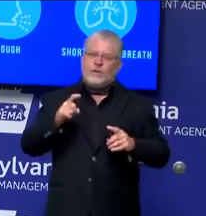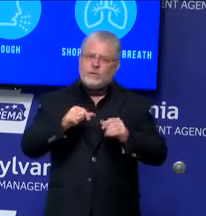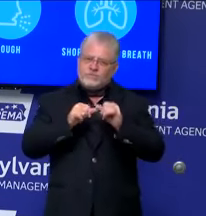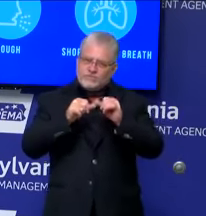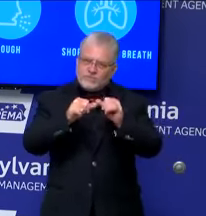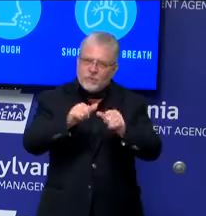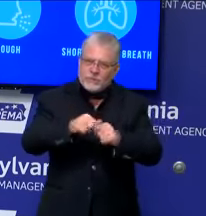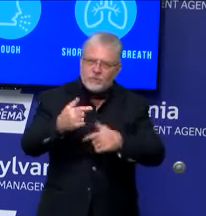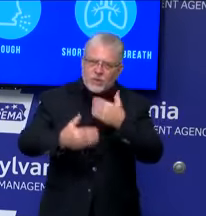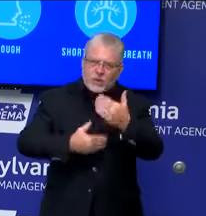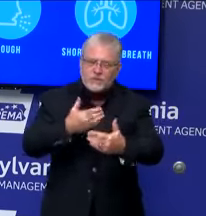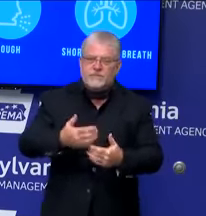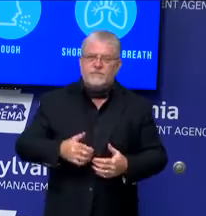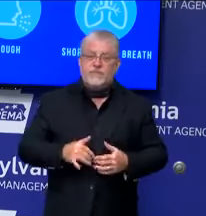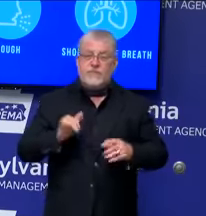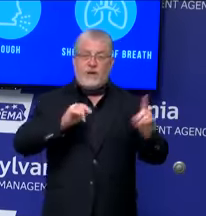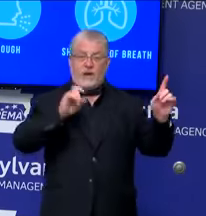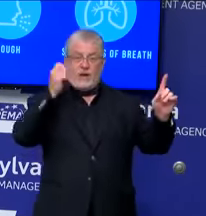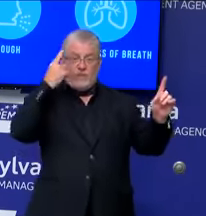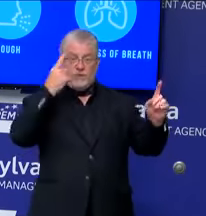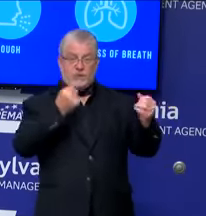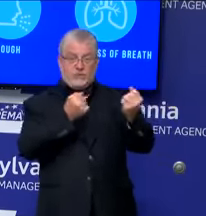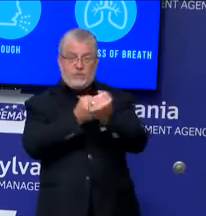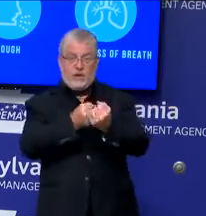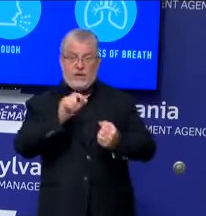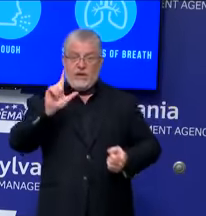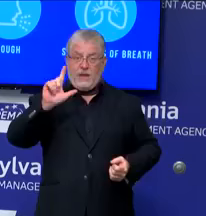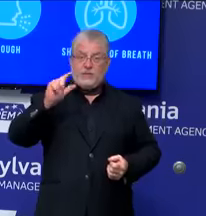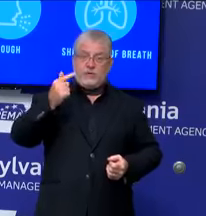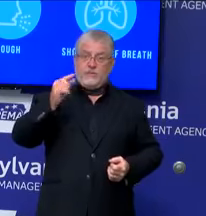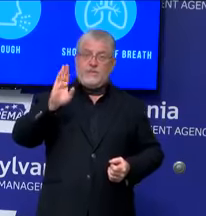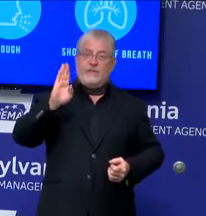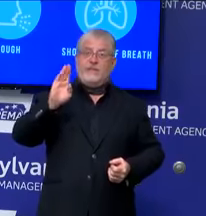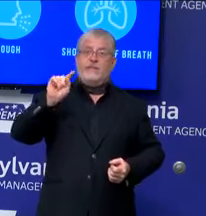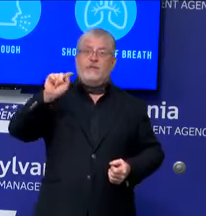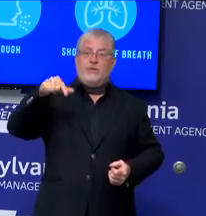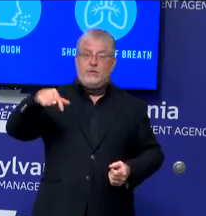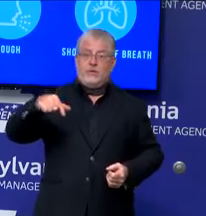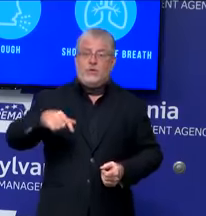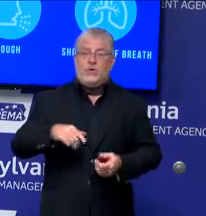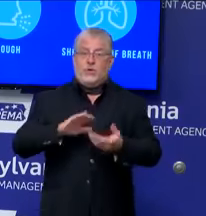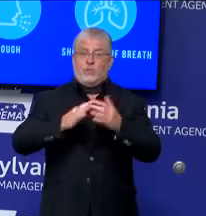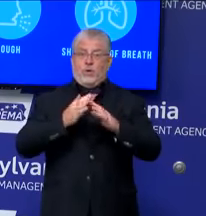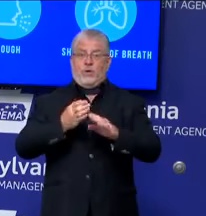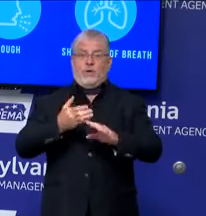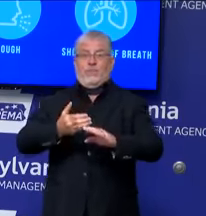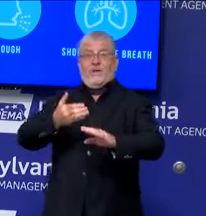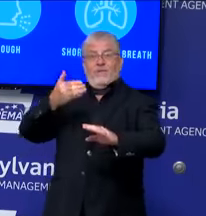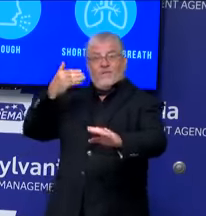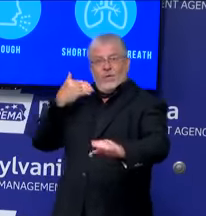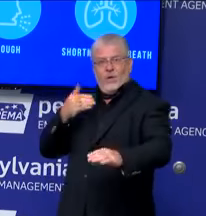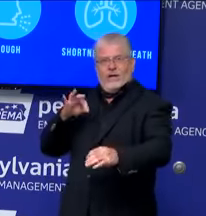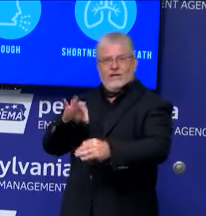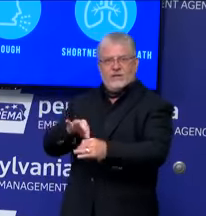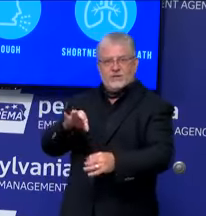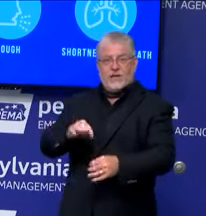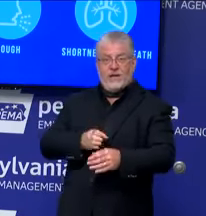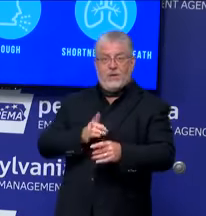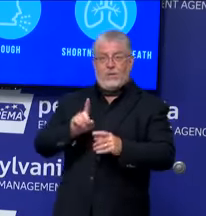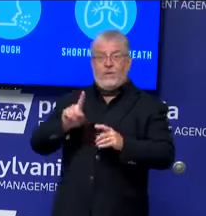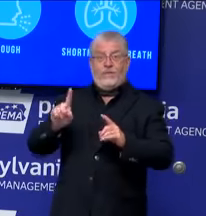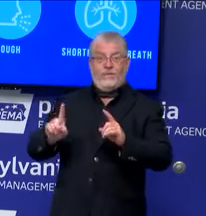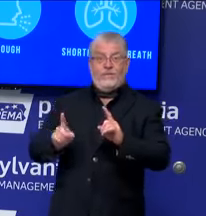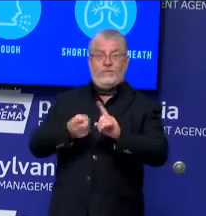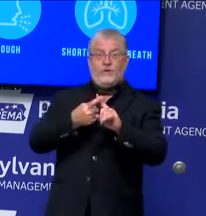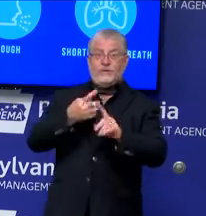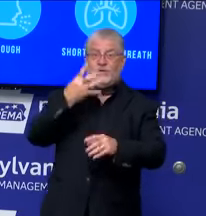community before he was elected and then after he was elected in the first term and in the second term. And you could look at the progress we've made, the LGBTQ commission,